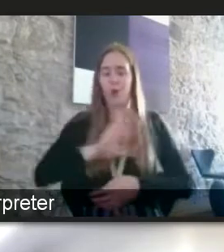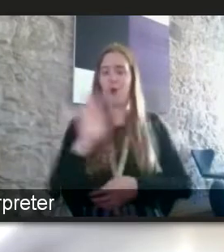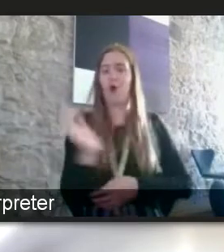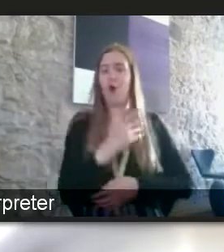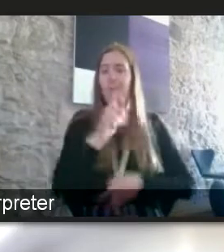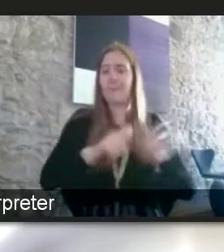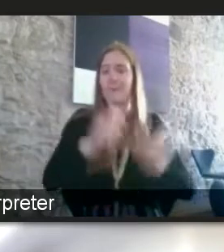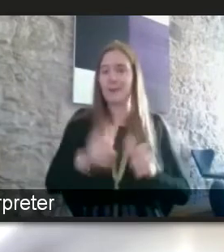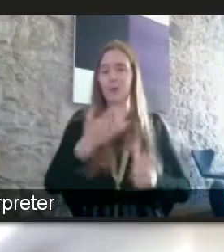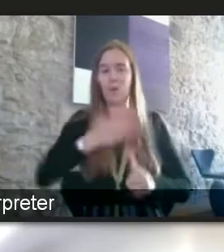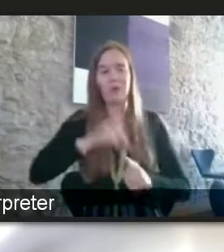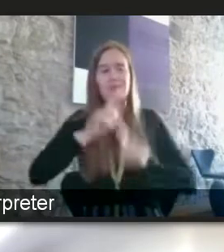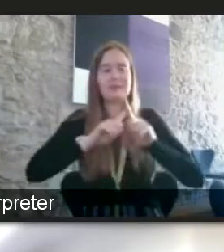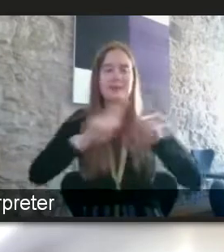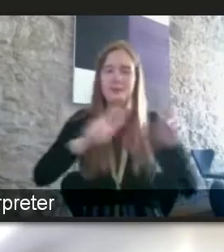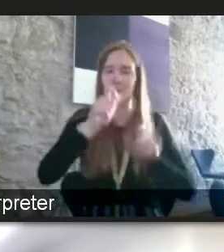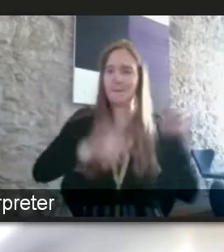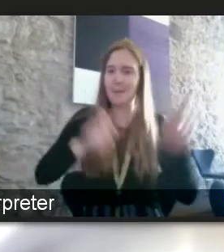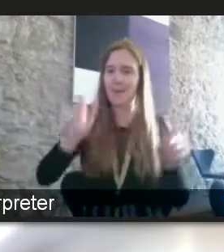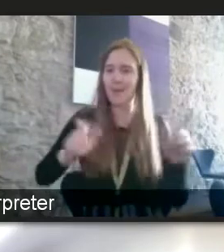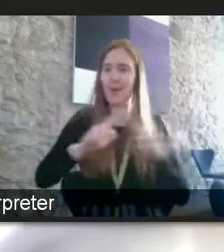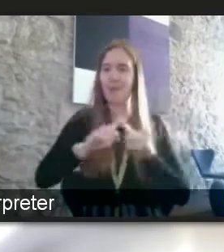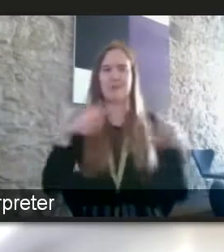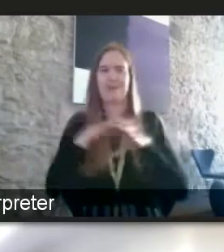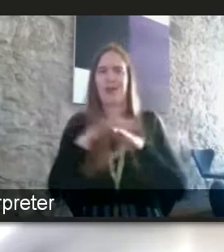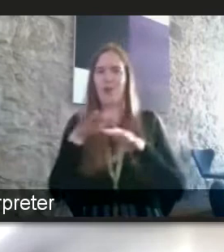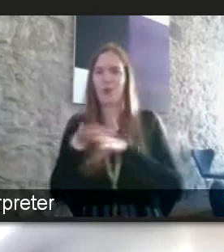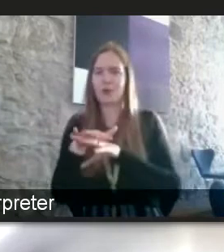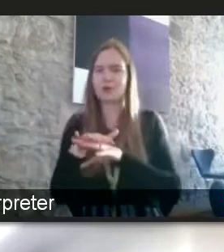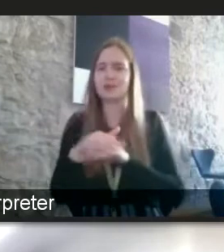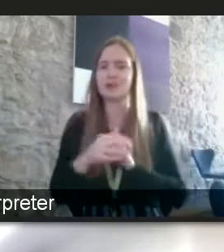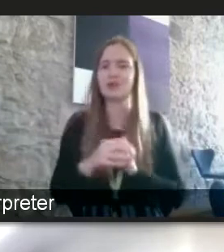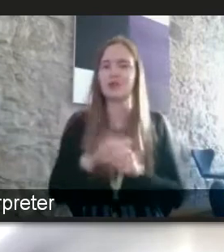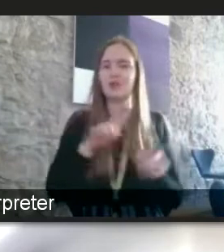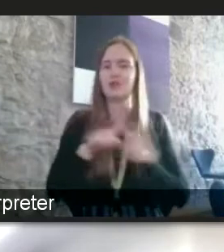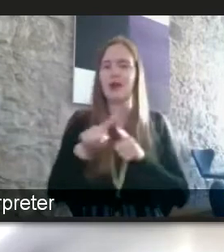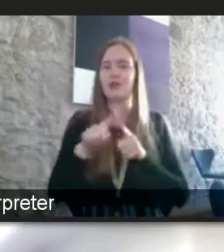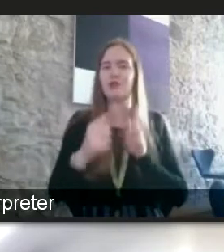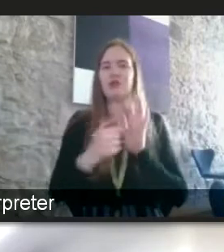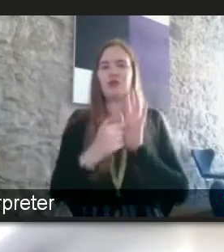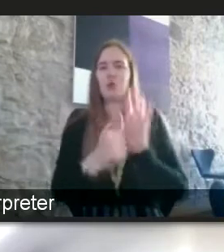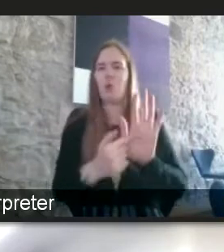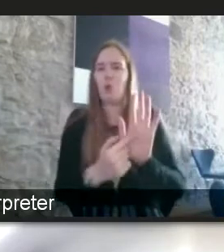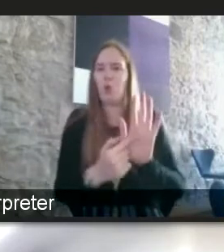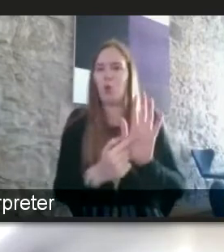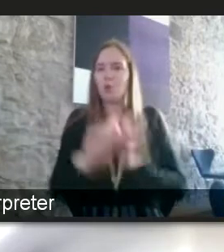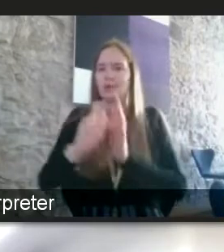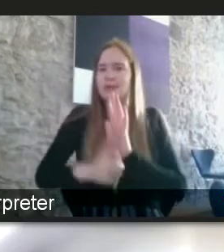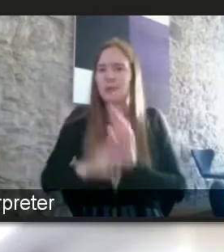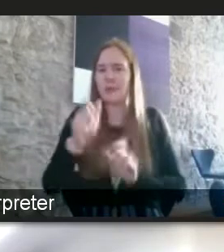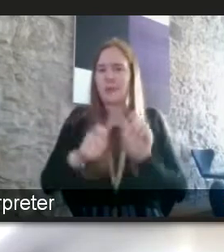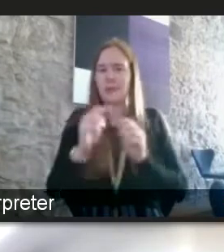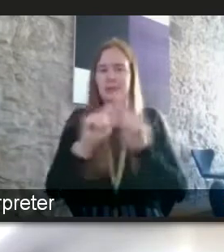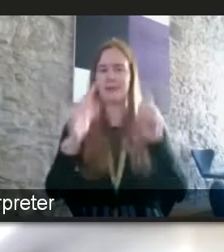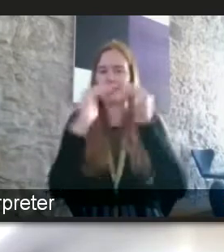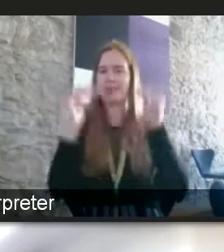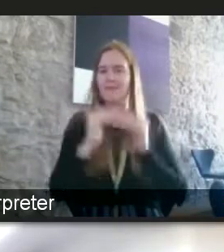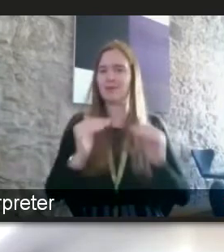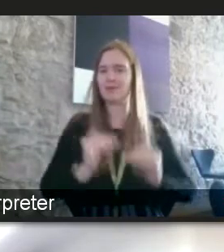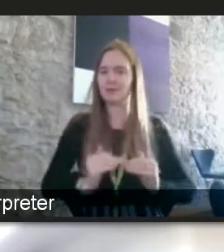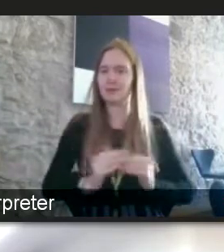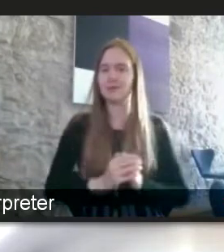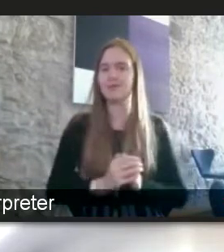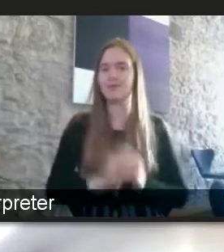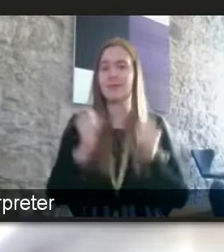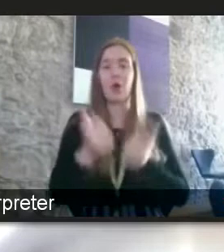people we've got these different networks and and really sort of increase that visibility of disabled people at all levels so it's